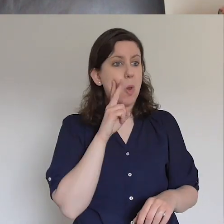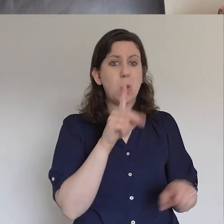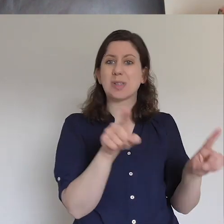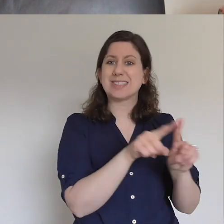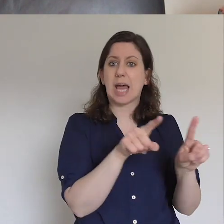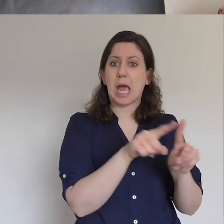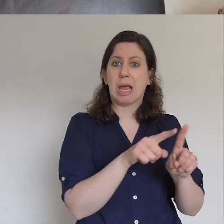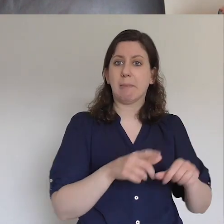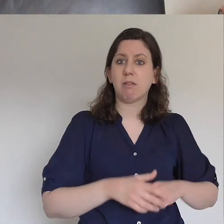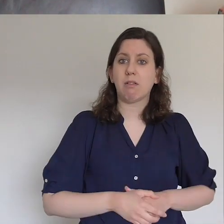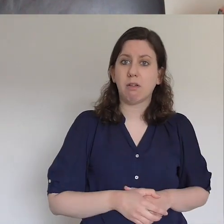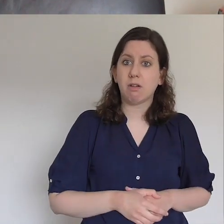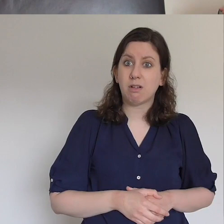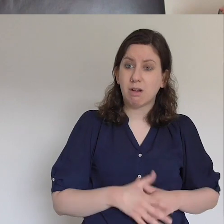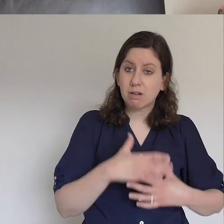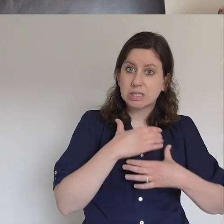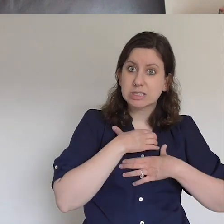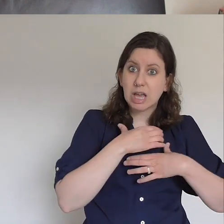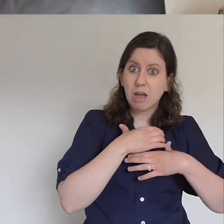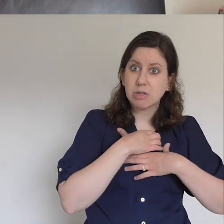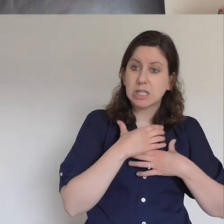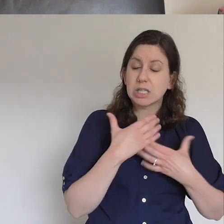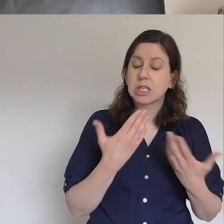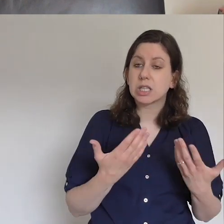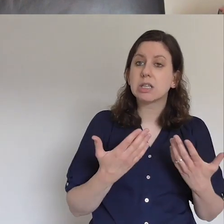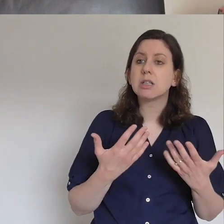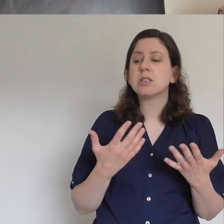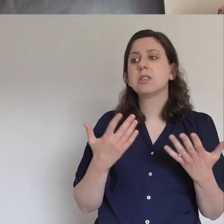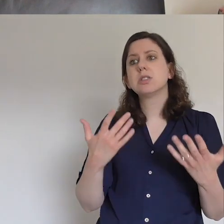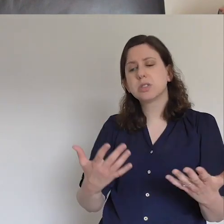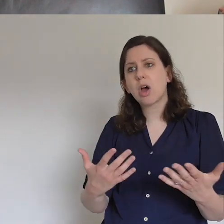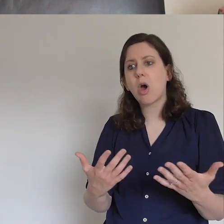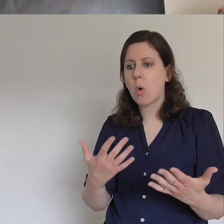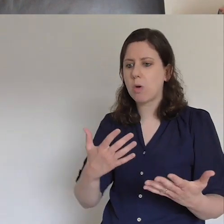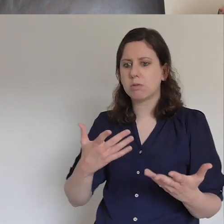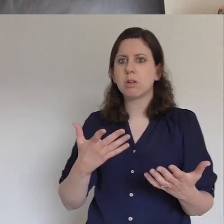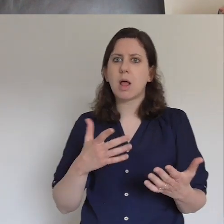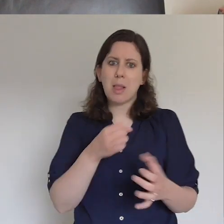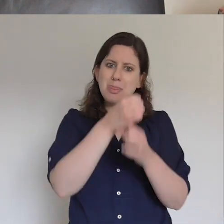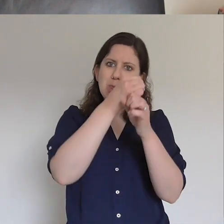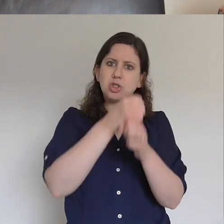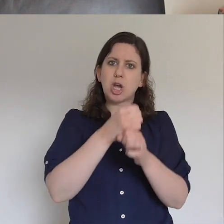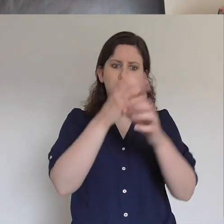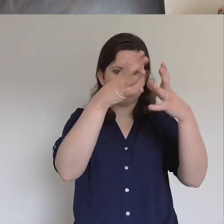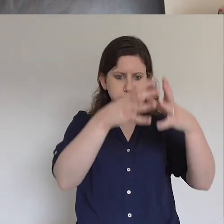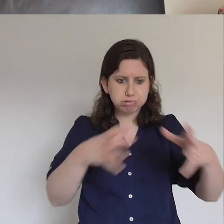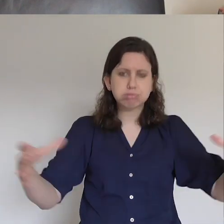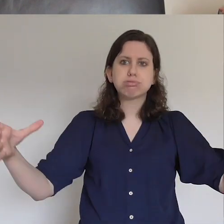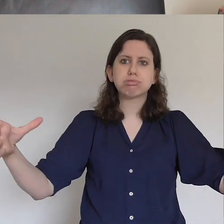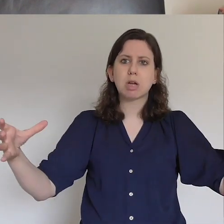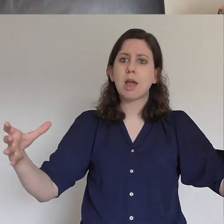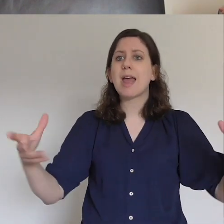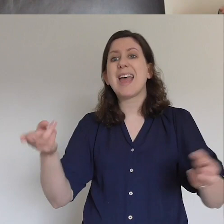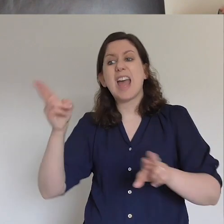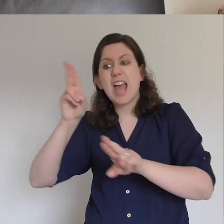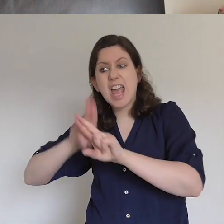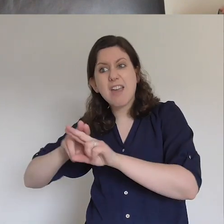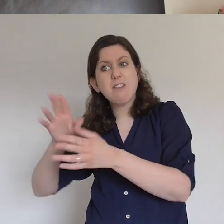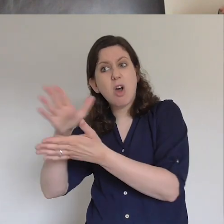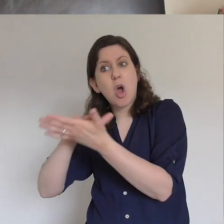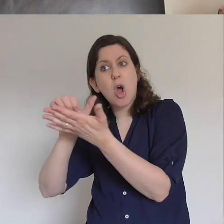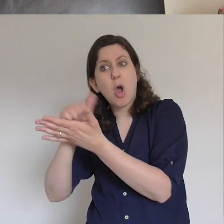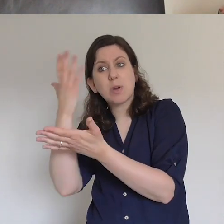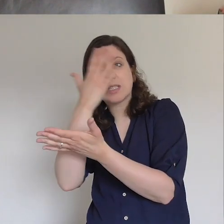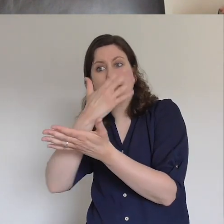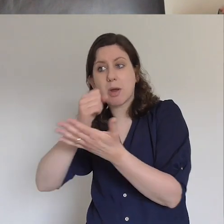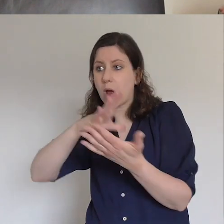power at work in every aspect of what we're doing as a church? How much of our ministry would just carry on and we